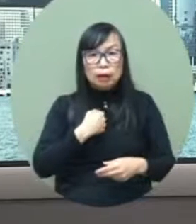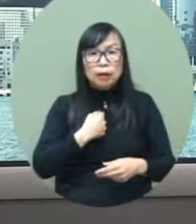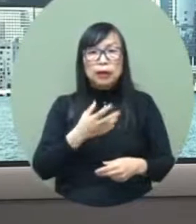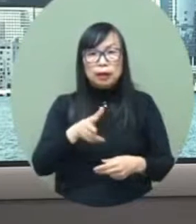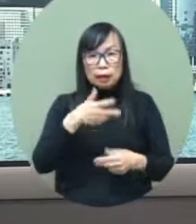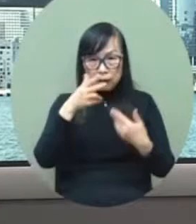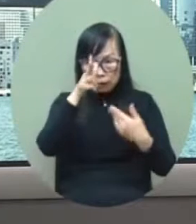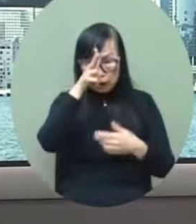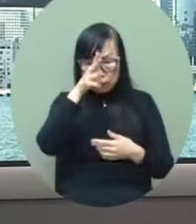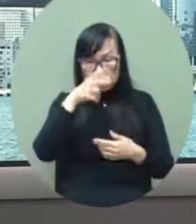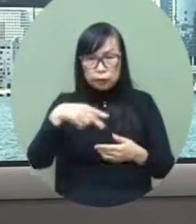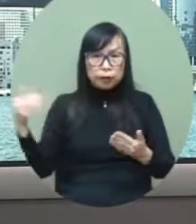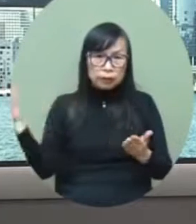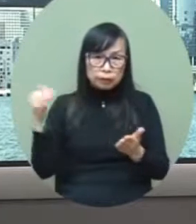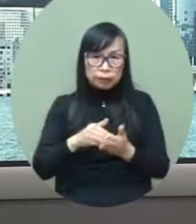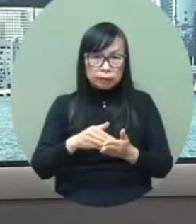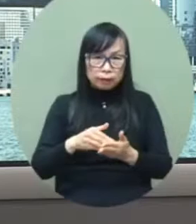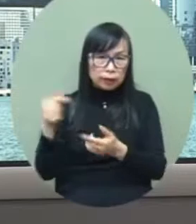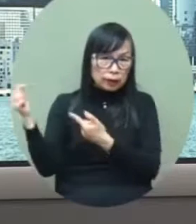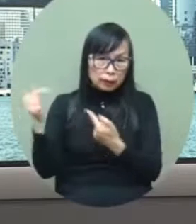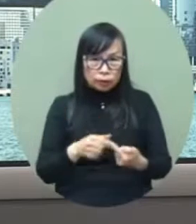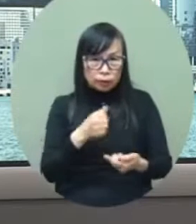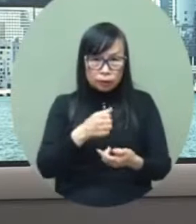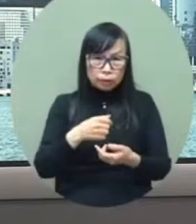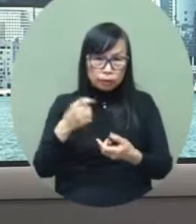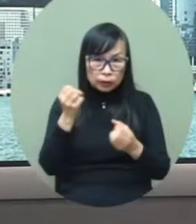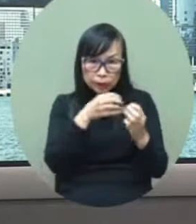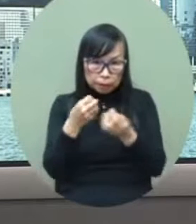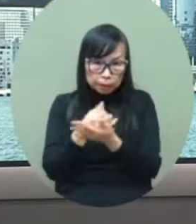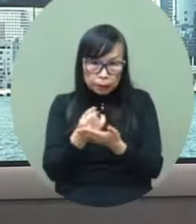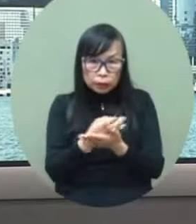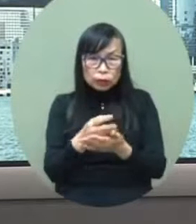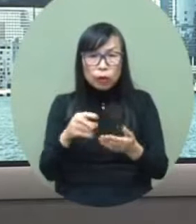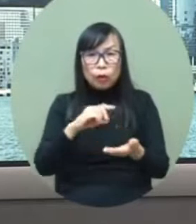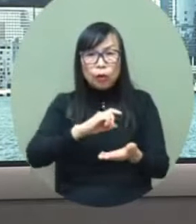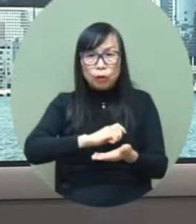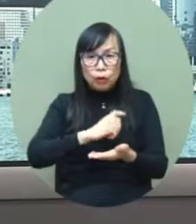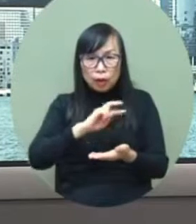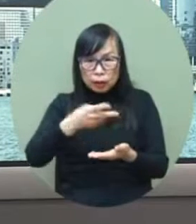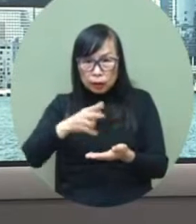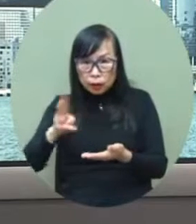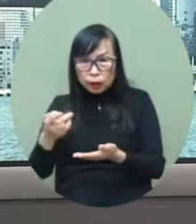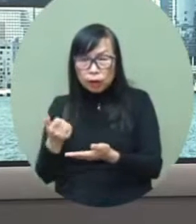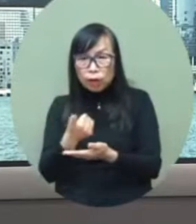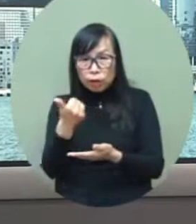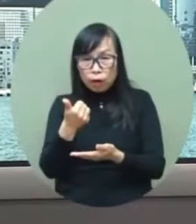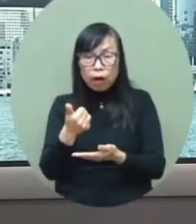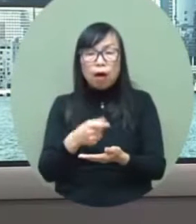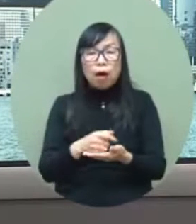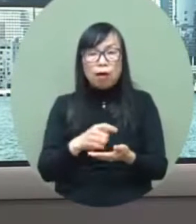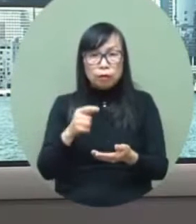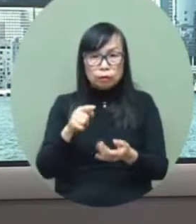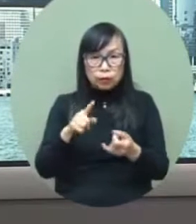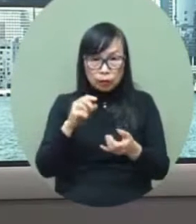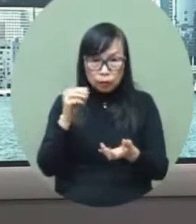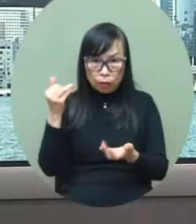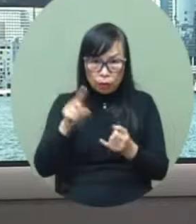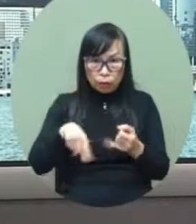also to plan for full resumption of quarantine-free travel of the mainland so these are the